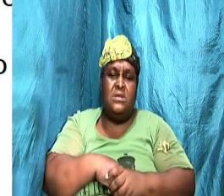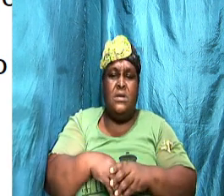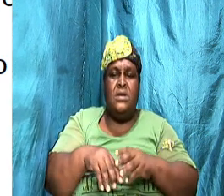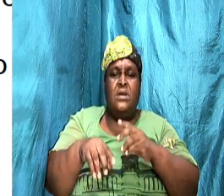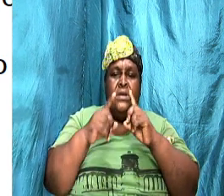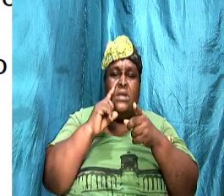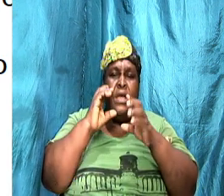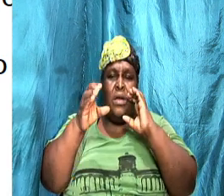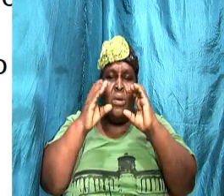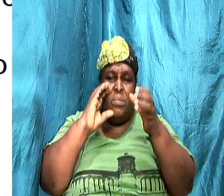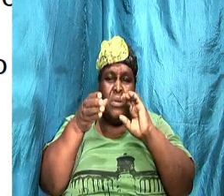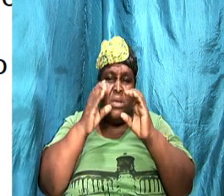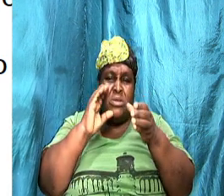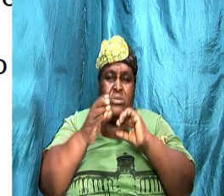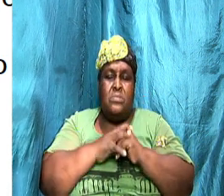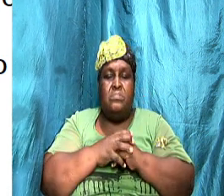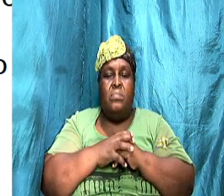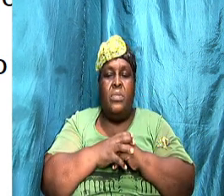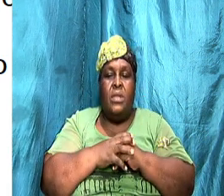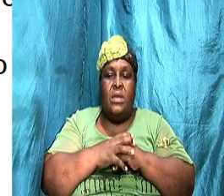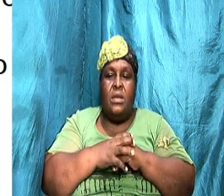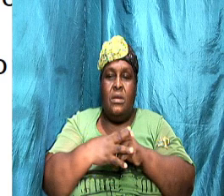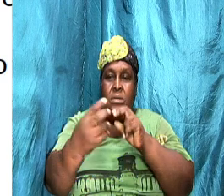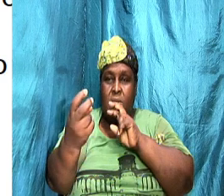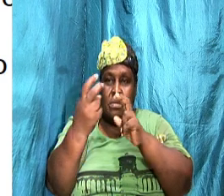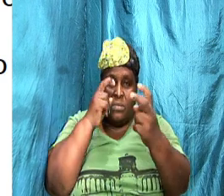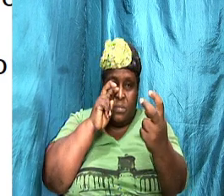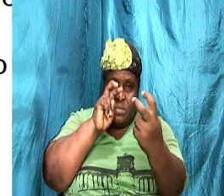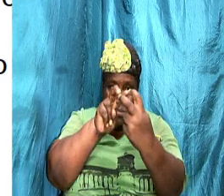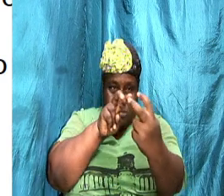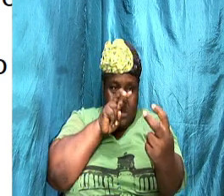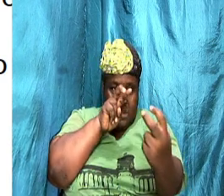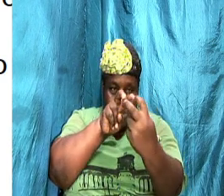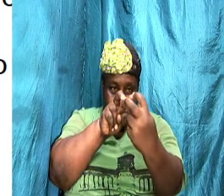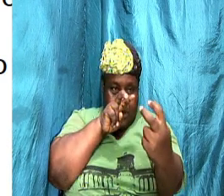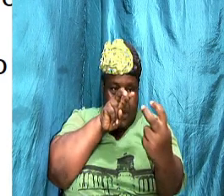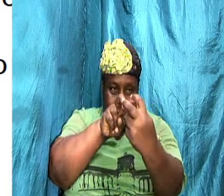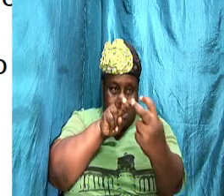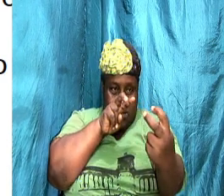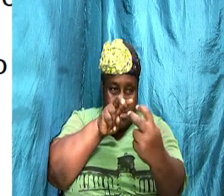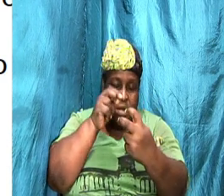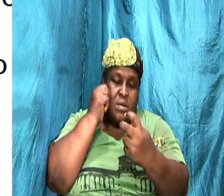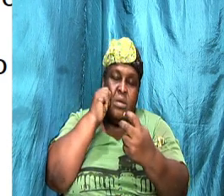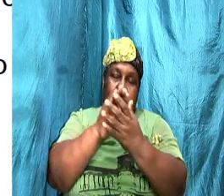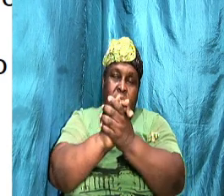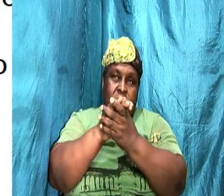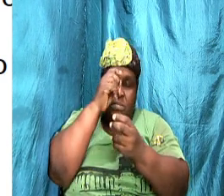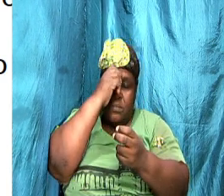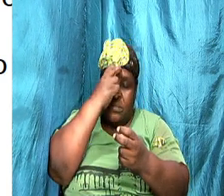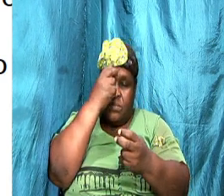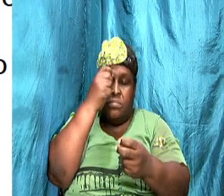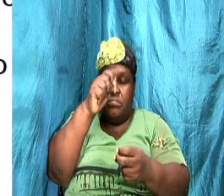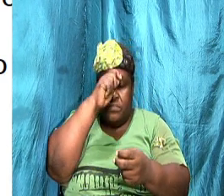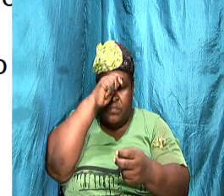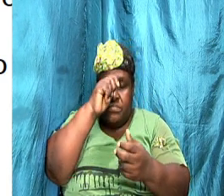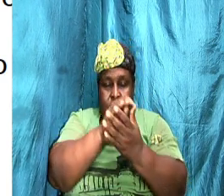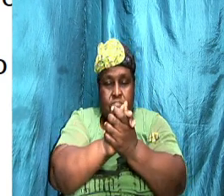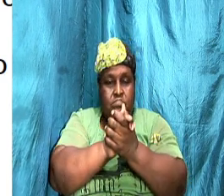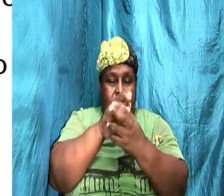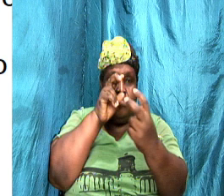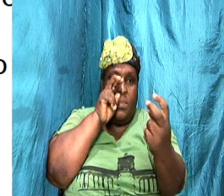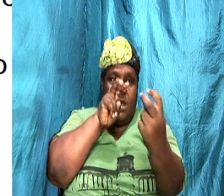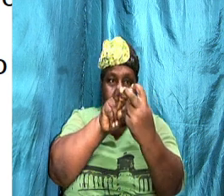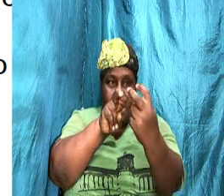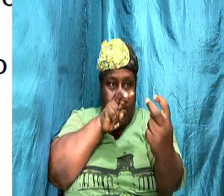Look at your partner, look your partner in the eyes. know, sometimes as individuals, we're married for years and when we're having a conversation,